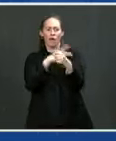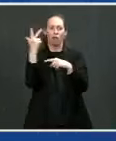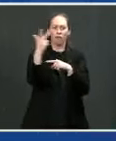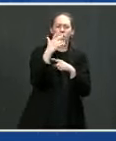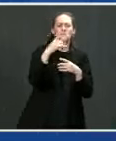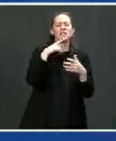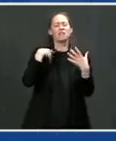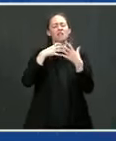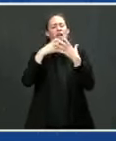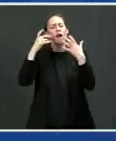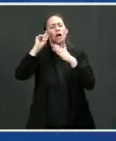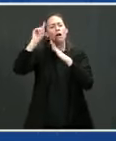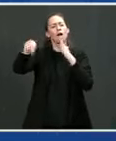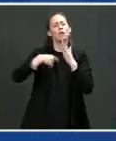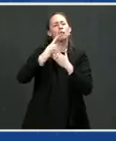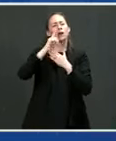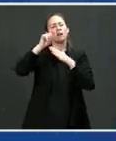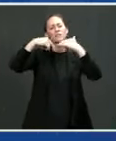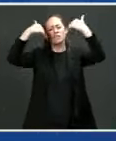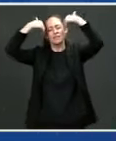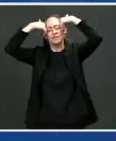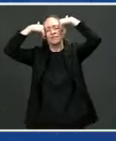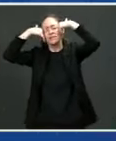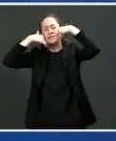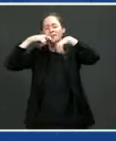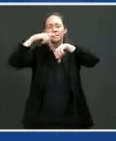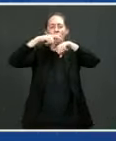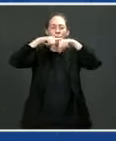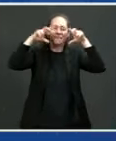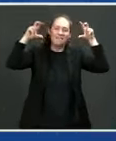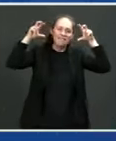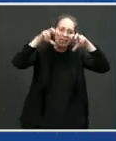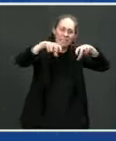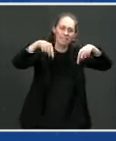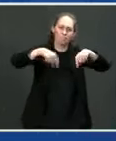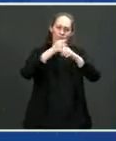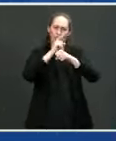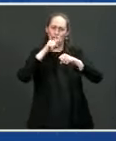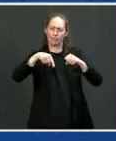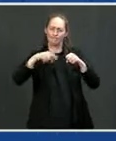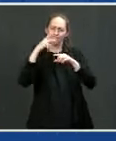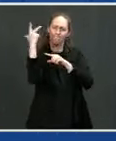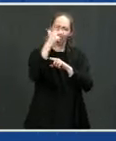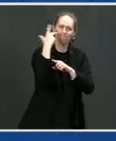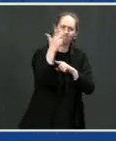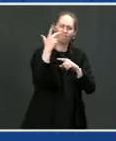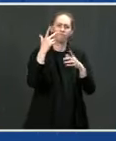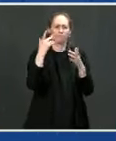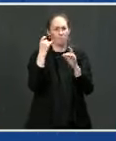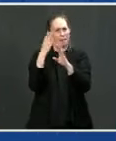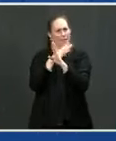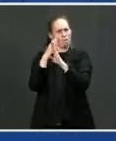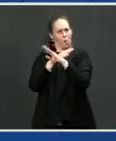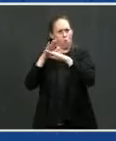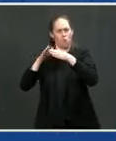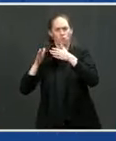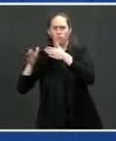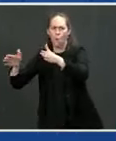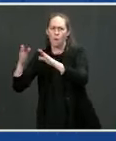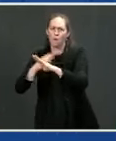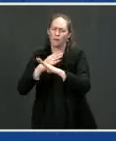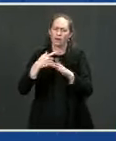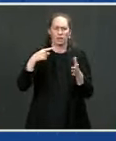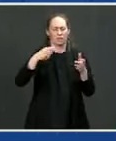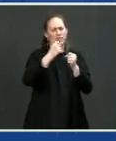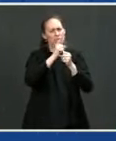time that goes into these buses to make sure that they're efficient. And before they get on the road, these buses are fully, fully ready to go.